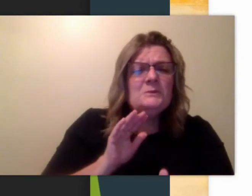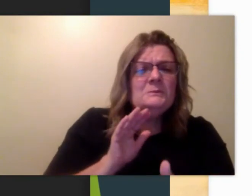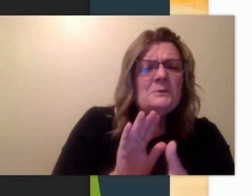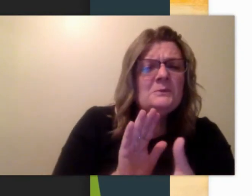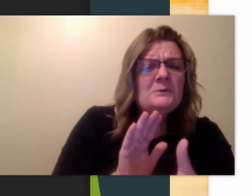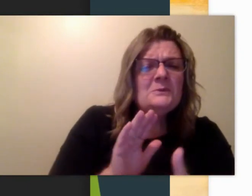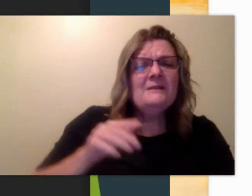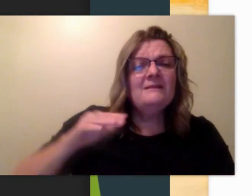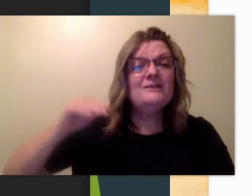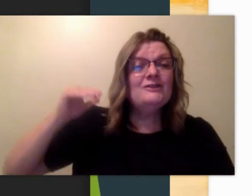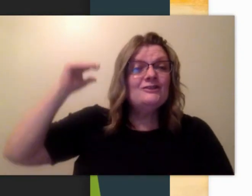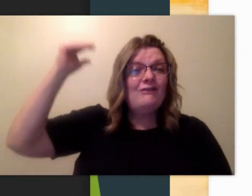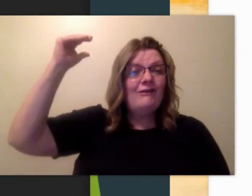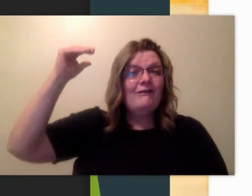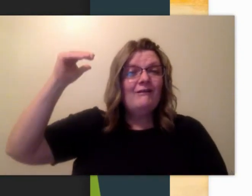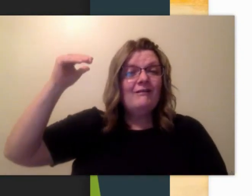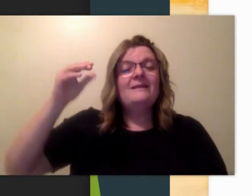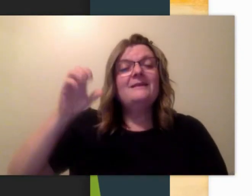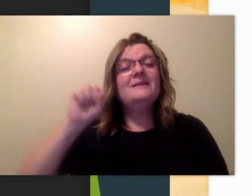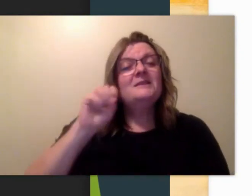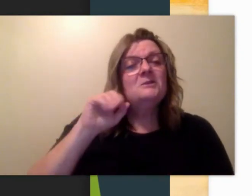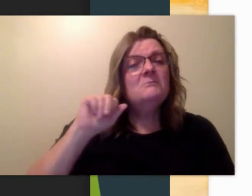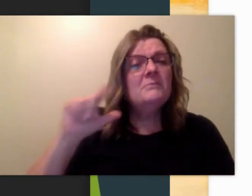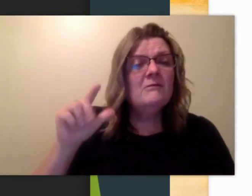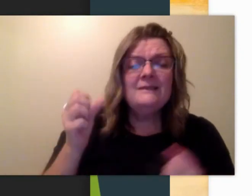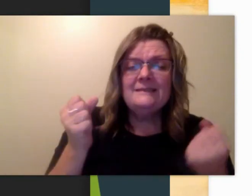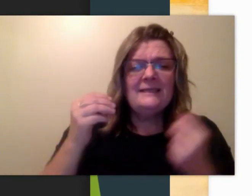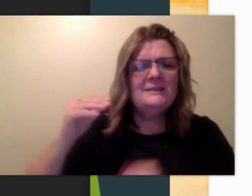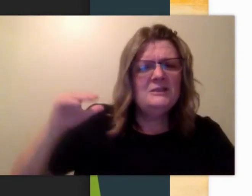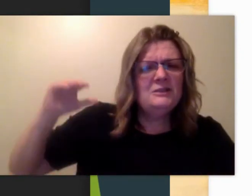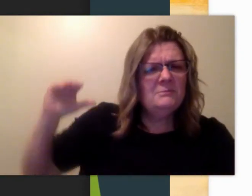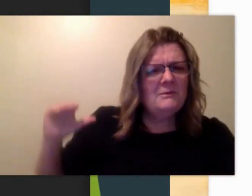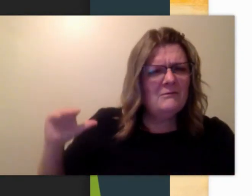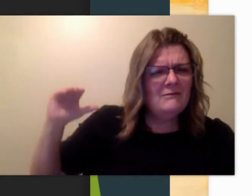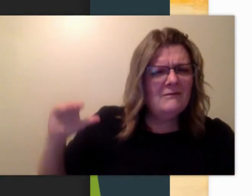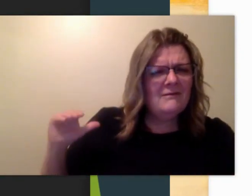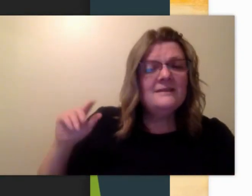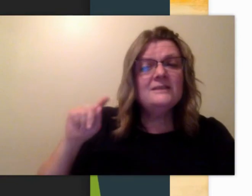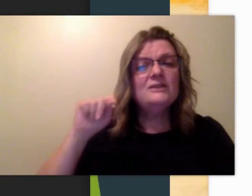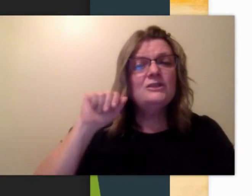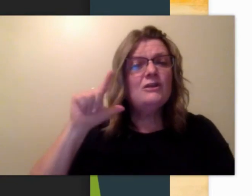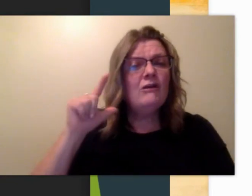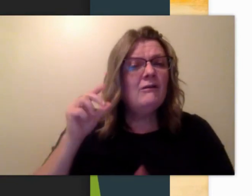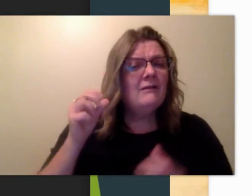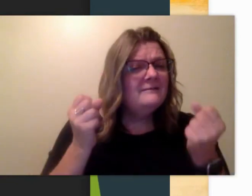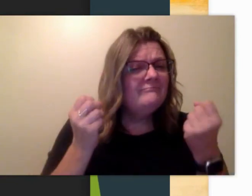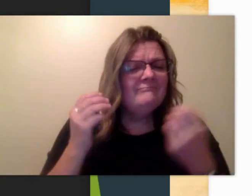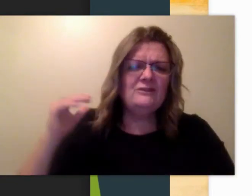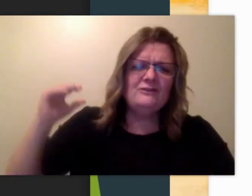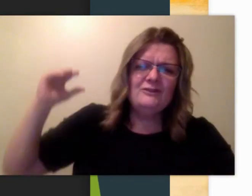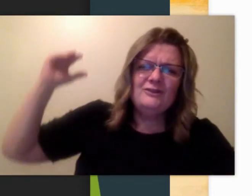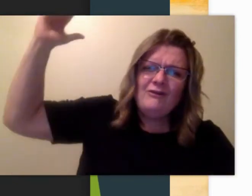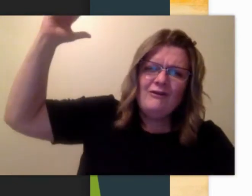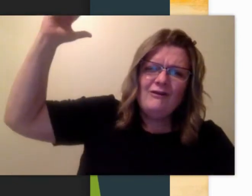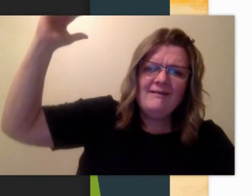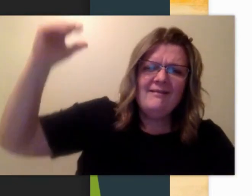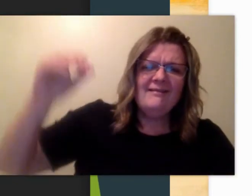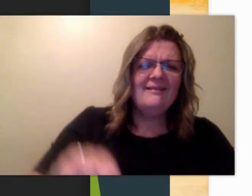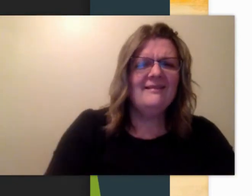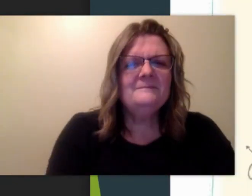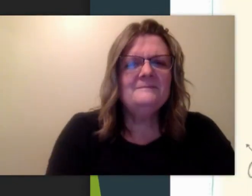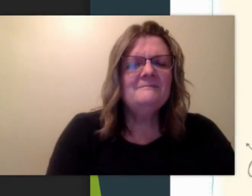Small on tall. This is the sign for small. Tall is that.